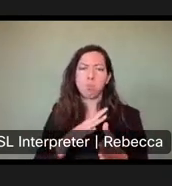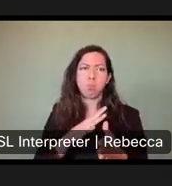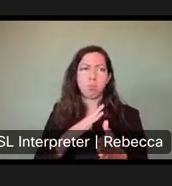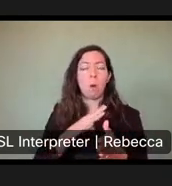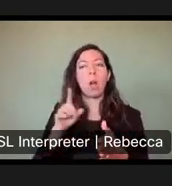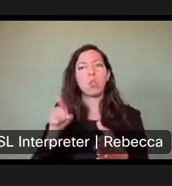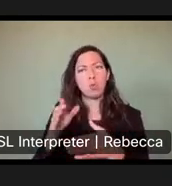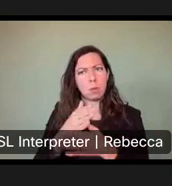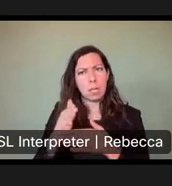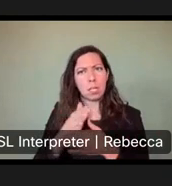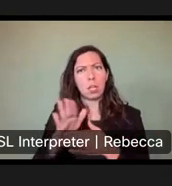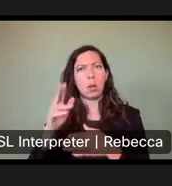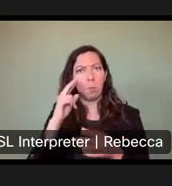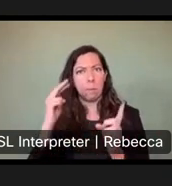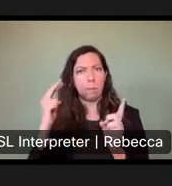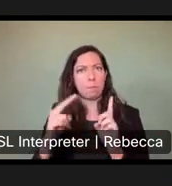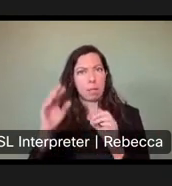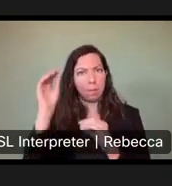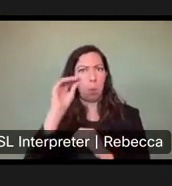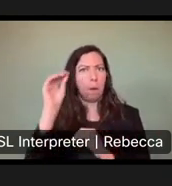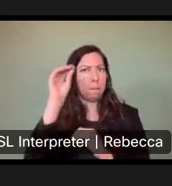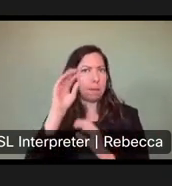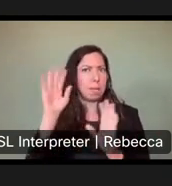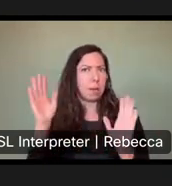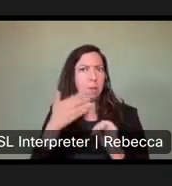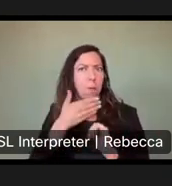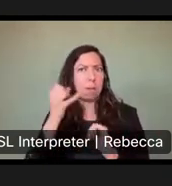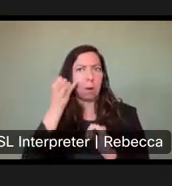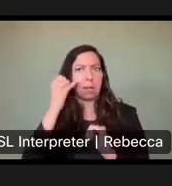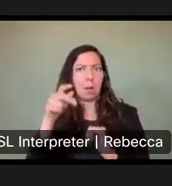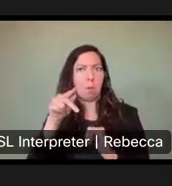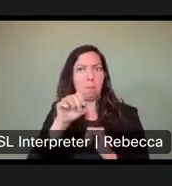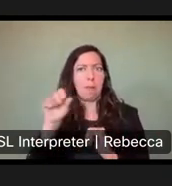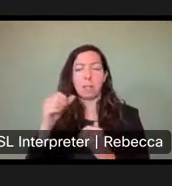share with us from your perspective that would be happy to, to receive from you. So thank you, Shelley.